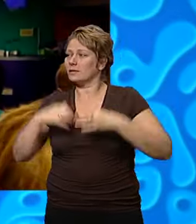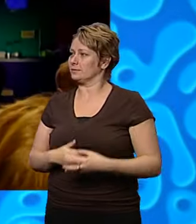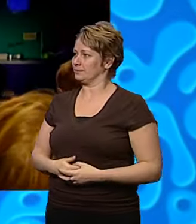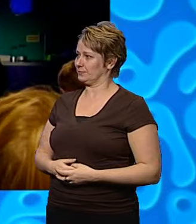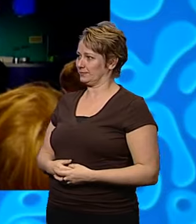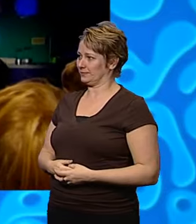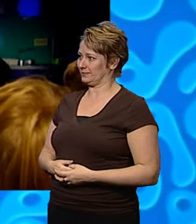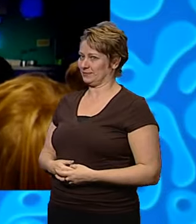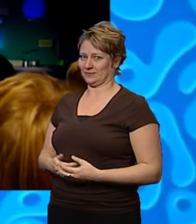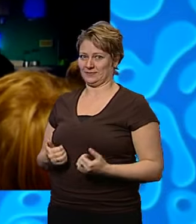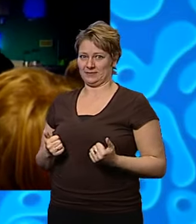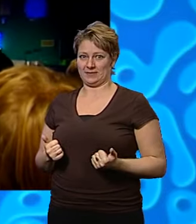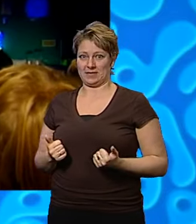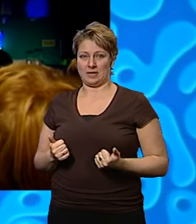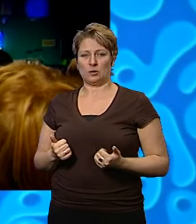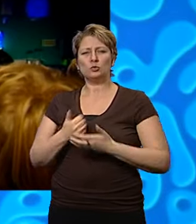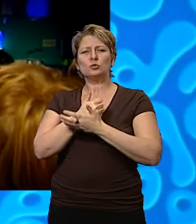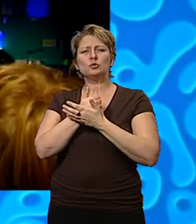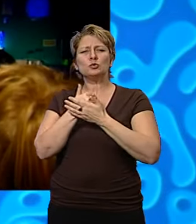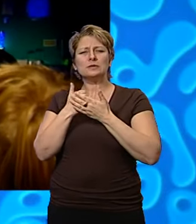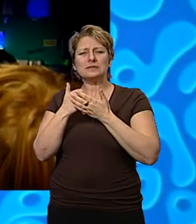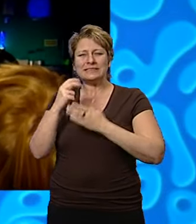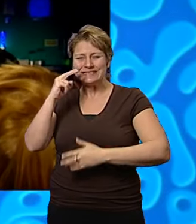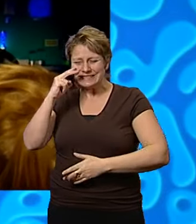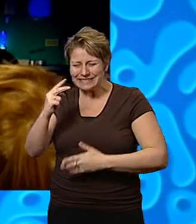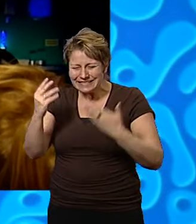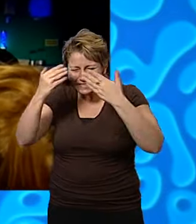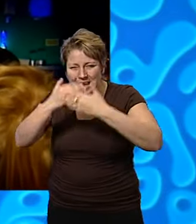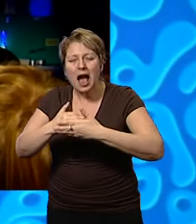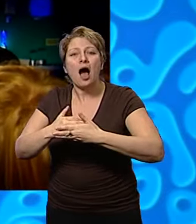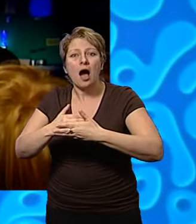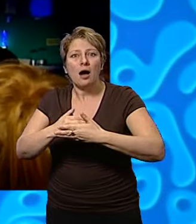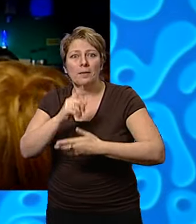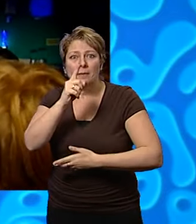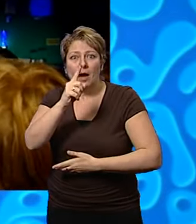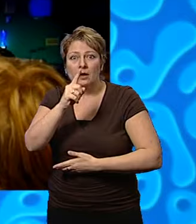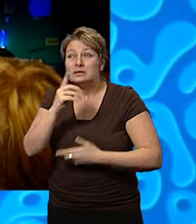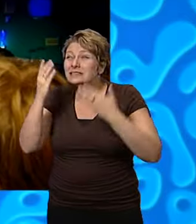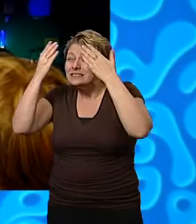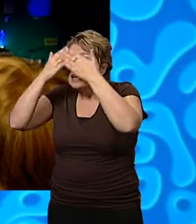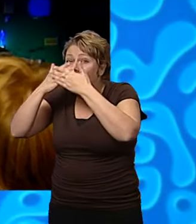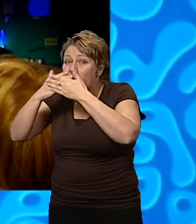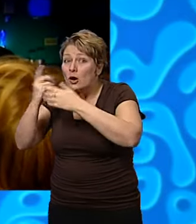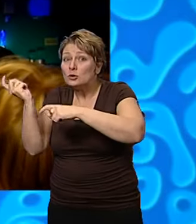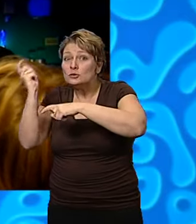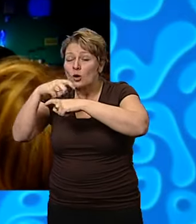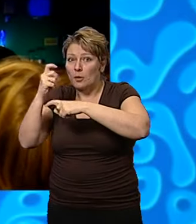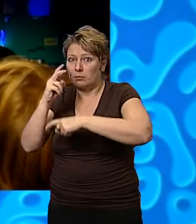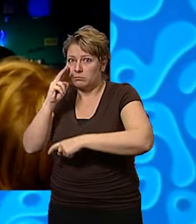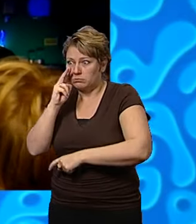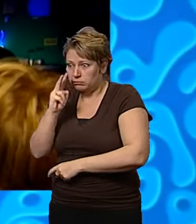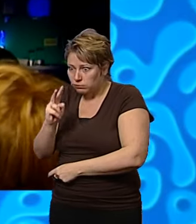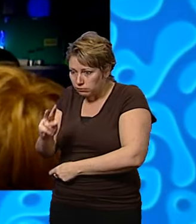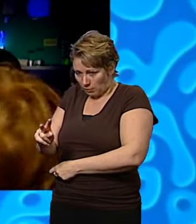Thank you. Now, usually, it's more difficult to see in the dark, but when it comes to scorpions, if you make it dark, they can